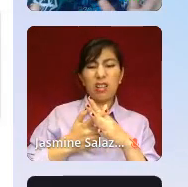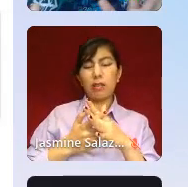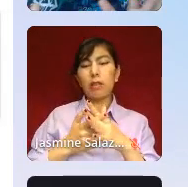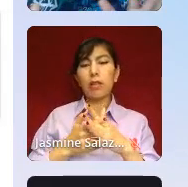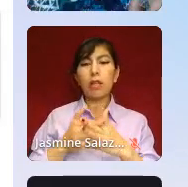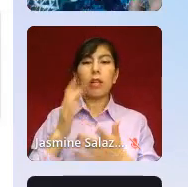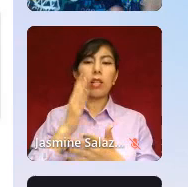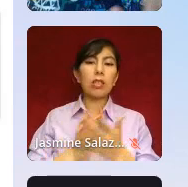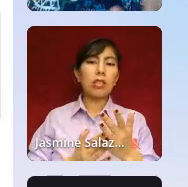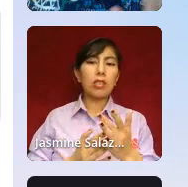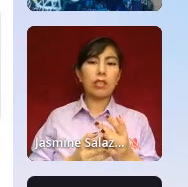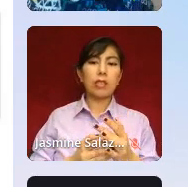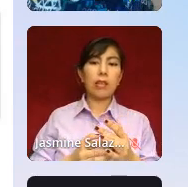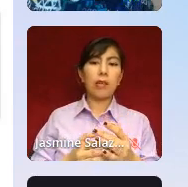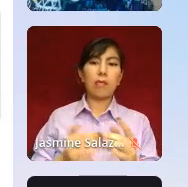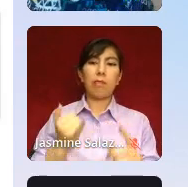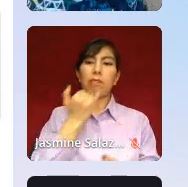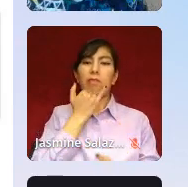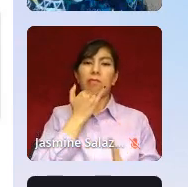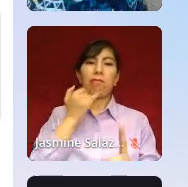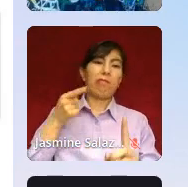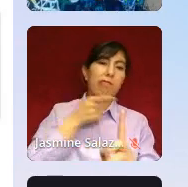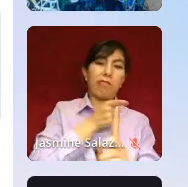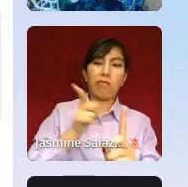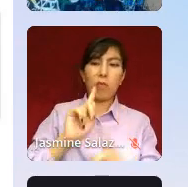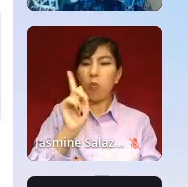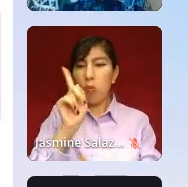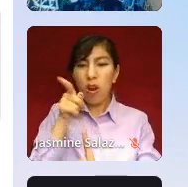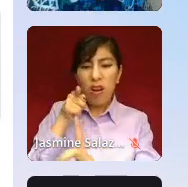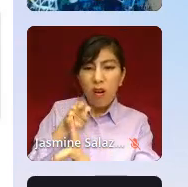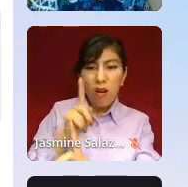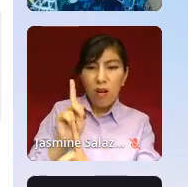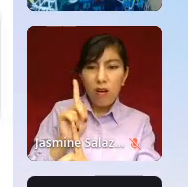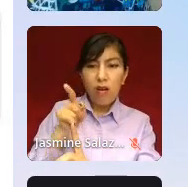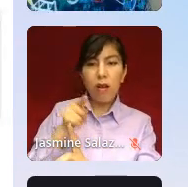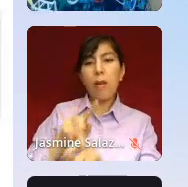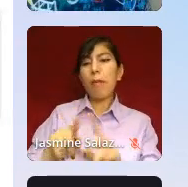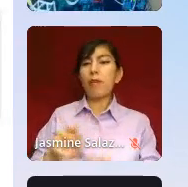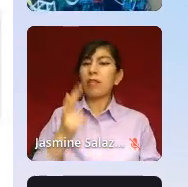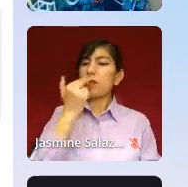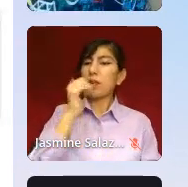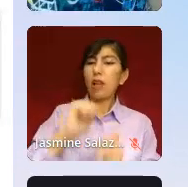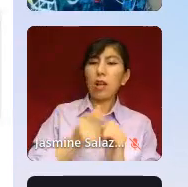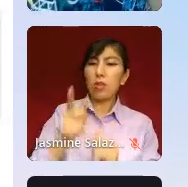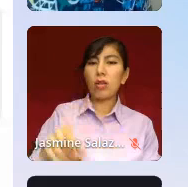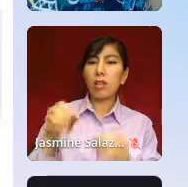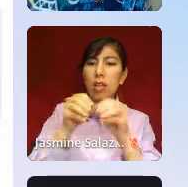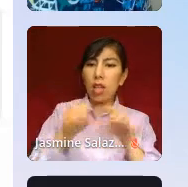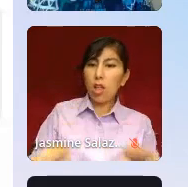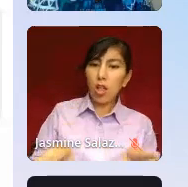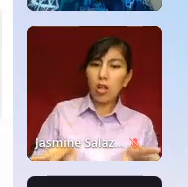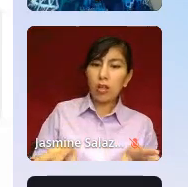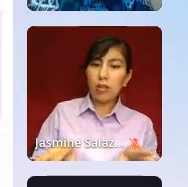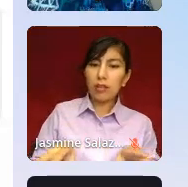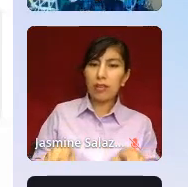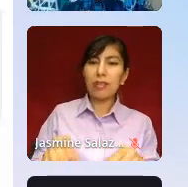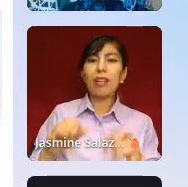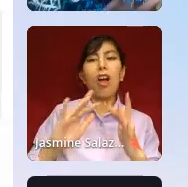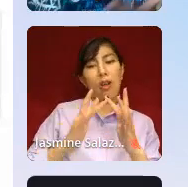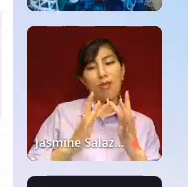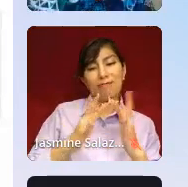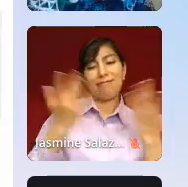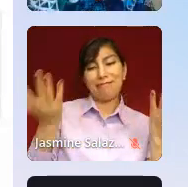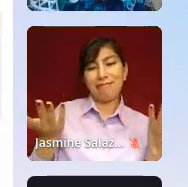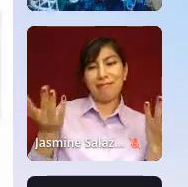misdirection on how to get there. Where is it located? It's funny how you can get lost in the internet. But